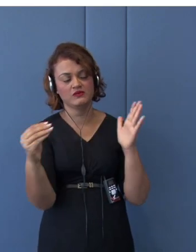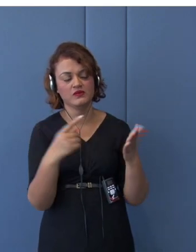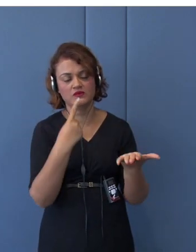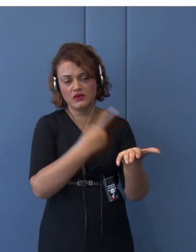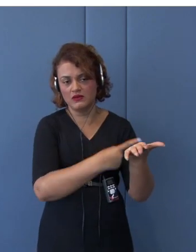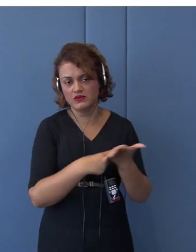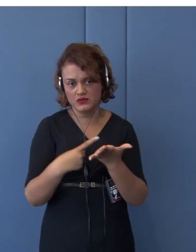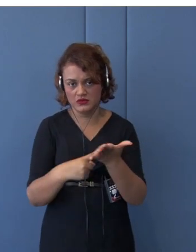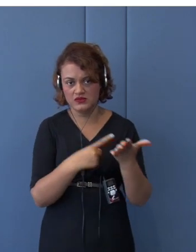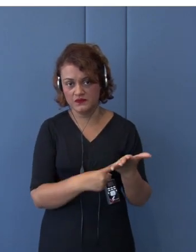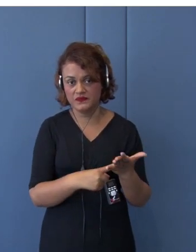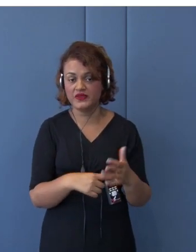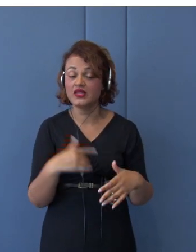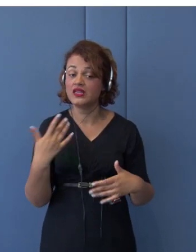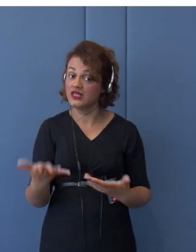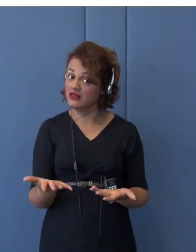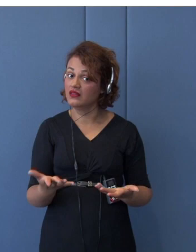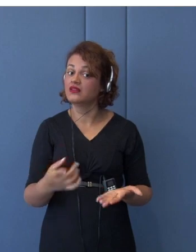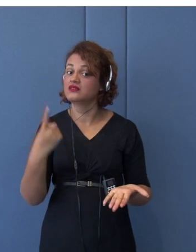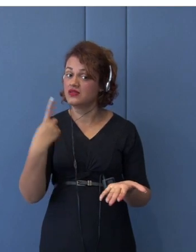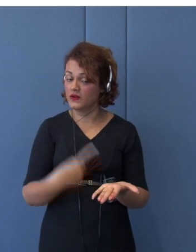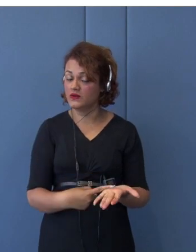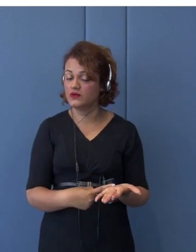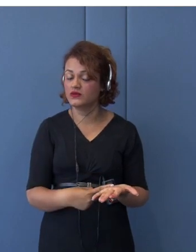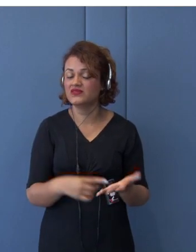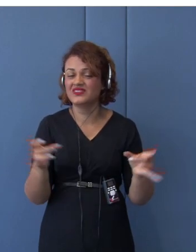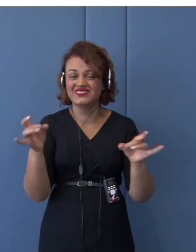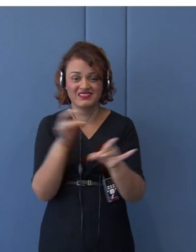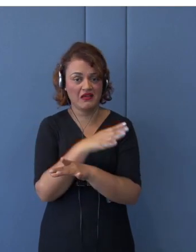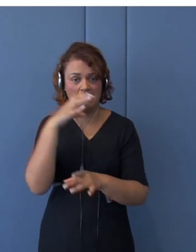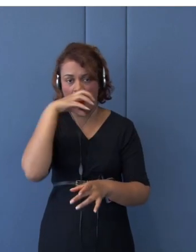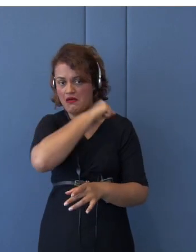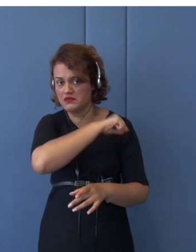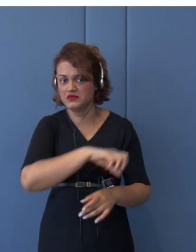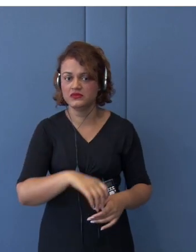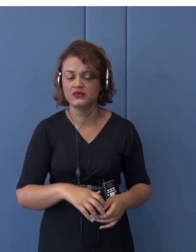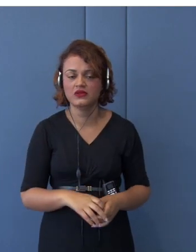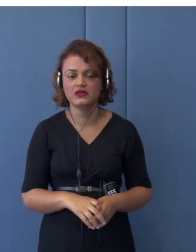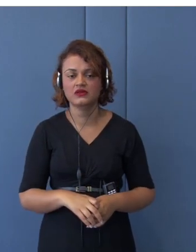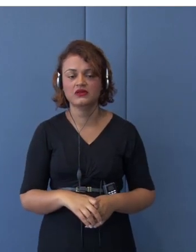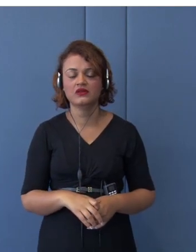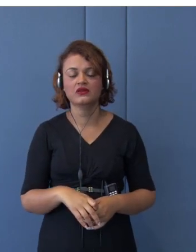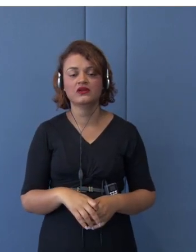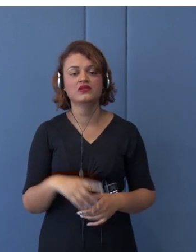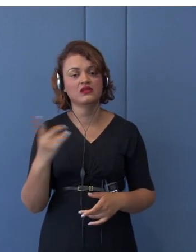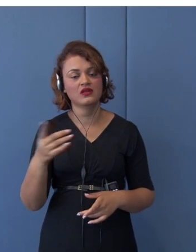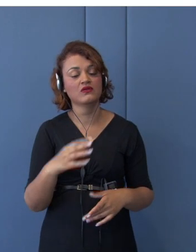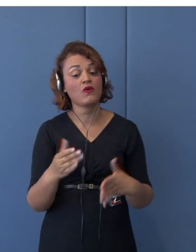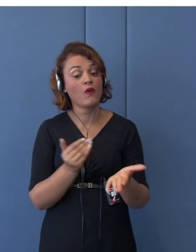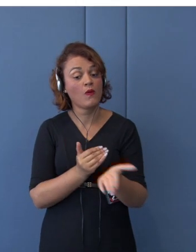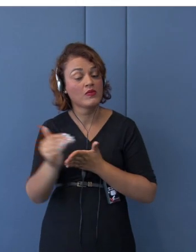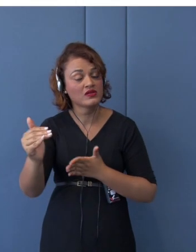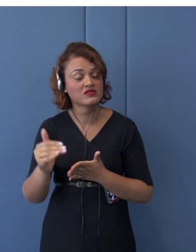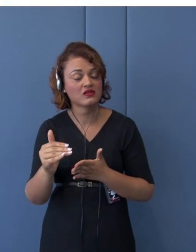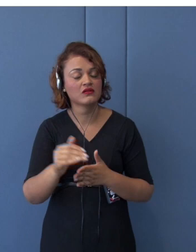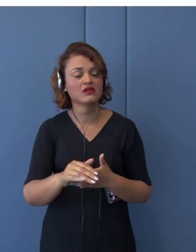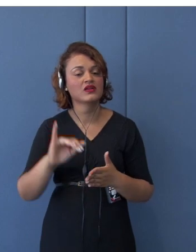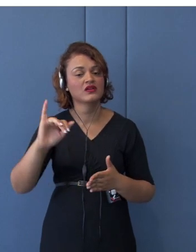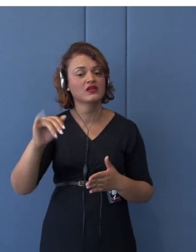agreement had been quickly wrapped up. And that came into force January the 1st of